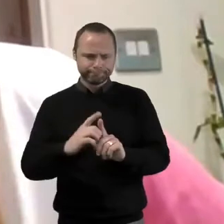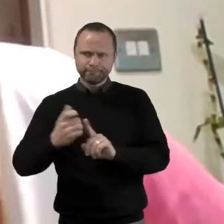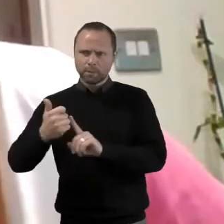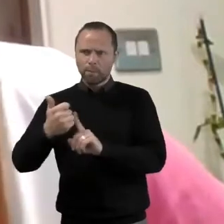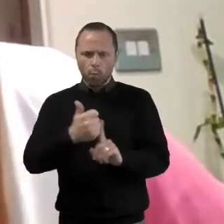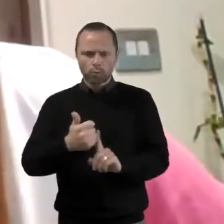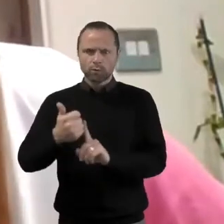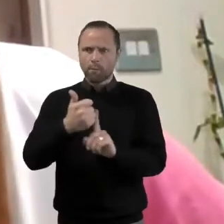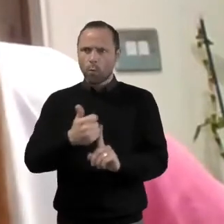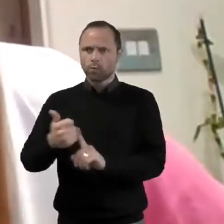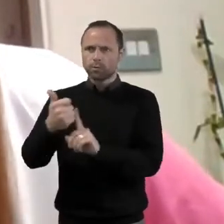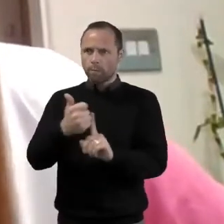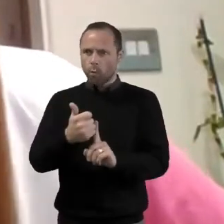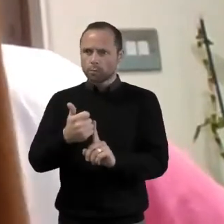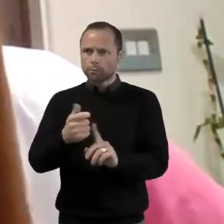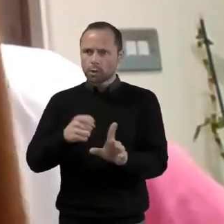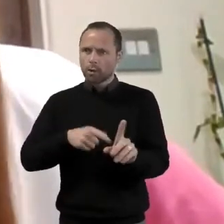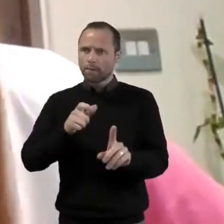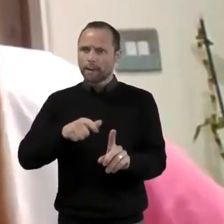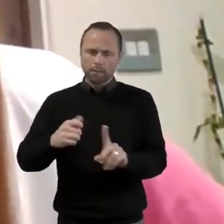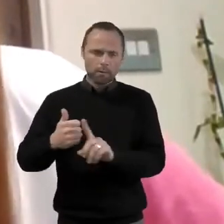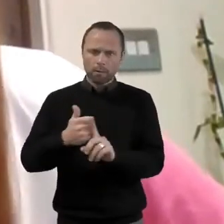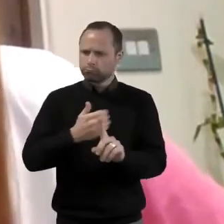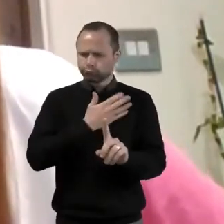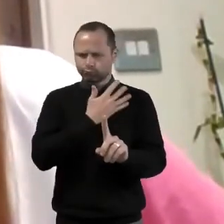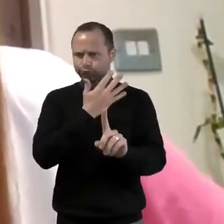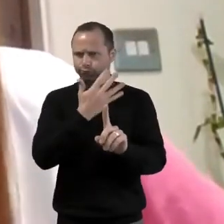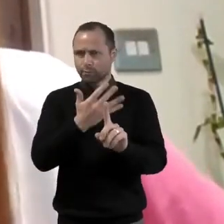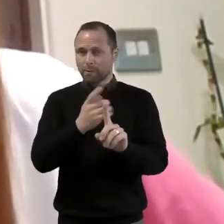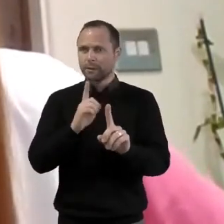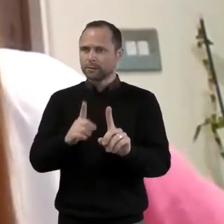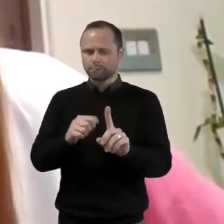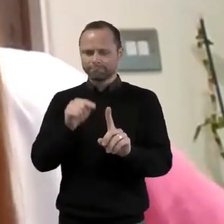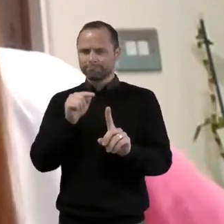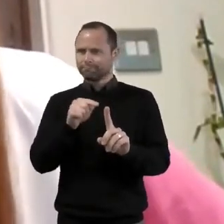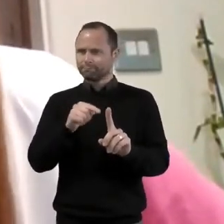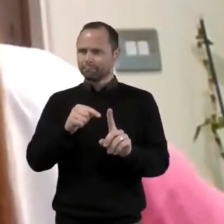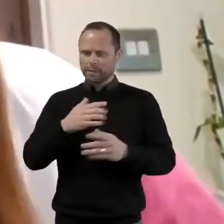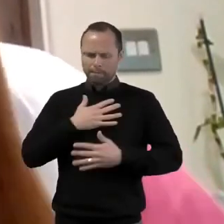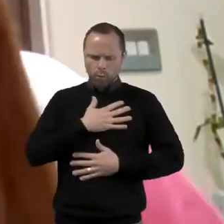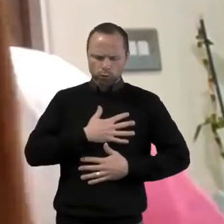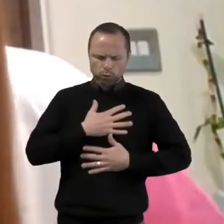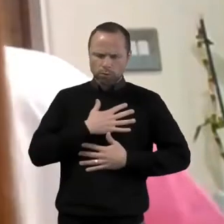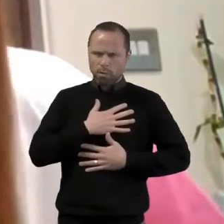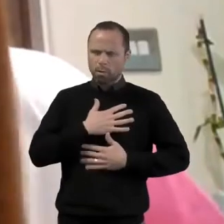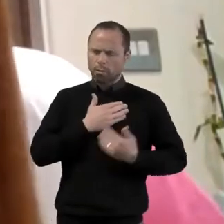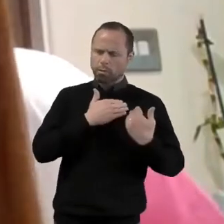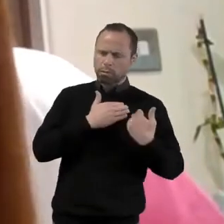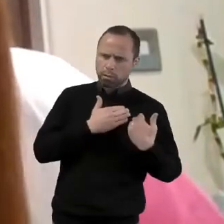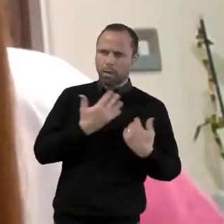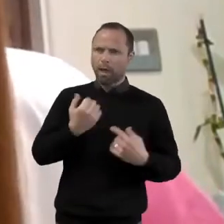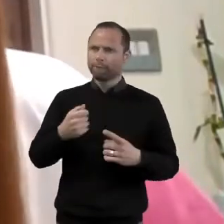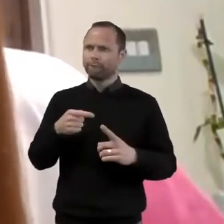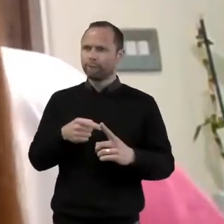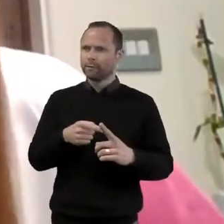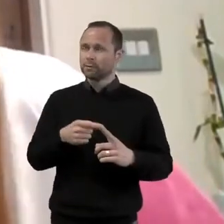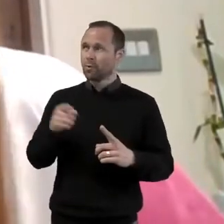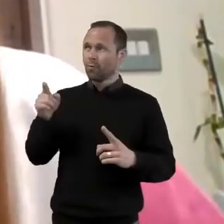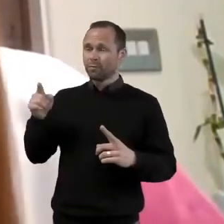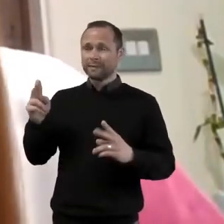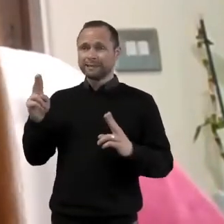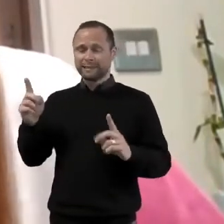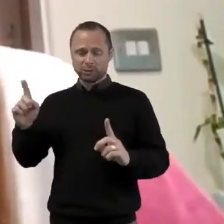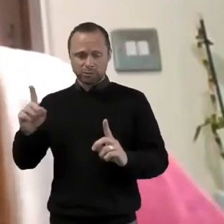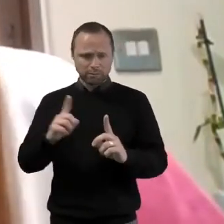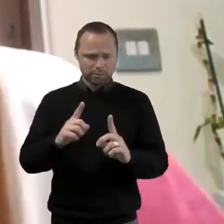additional weight now of the psychological welfare of the young people too. And teachers just don't have the capacity to nurture